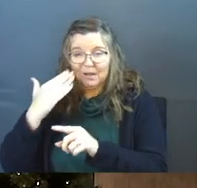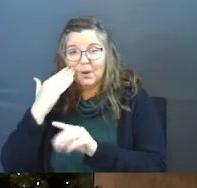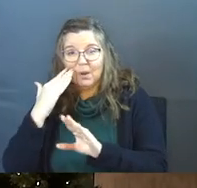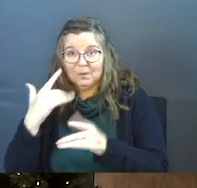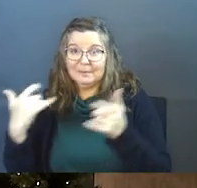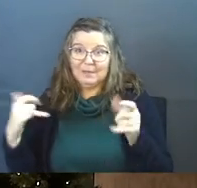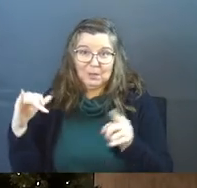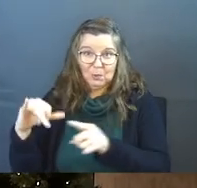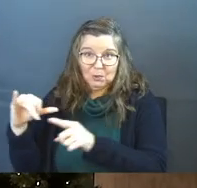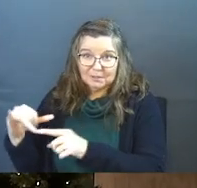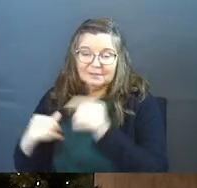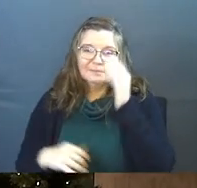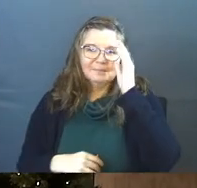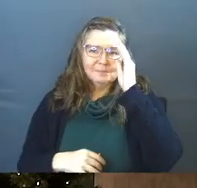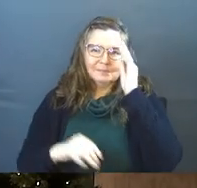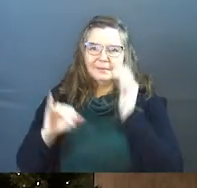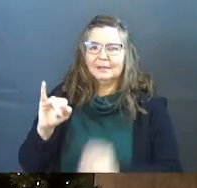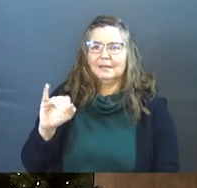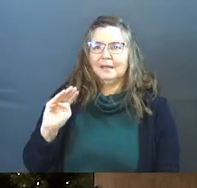know. These are big words.